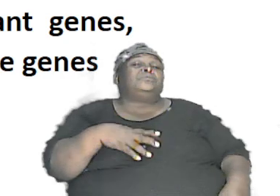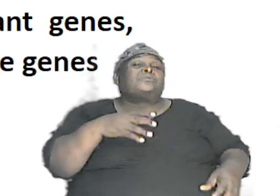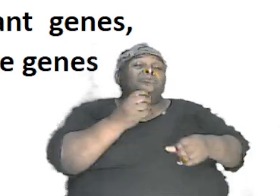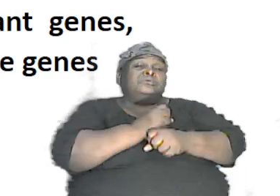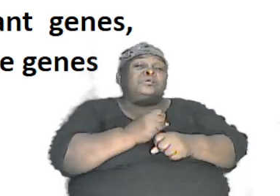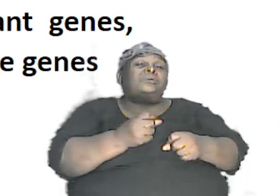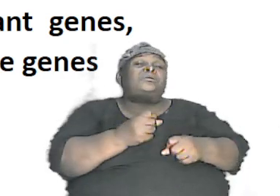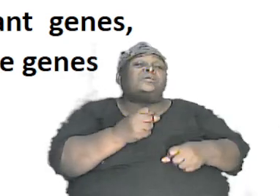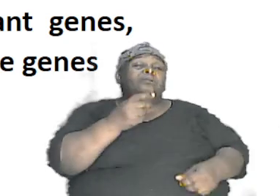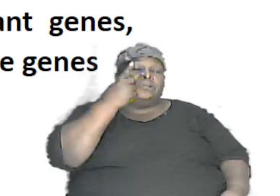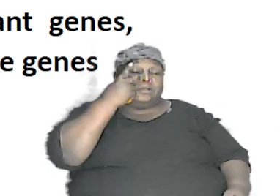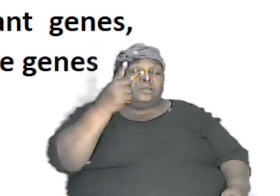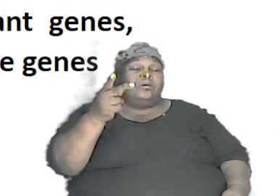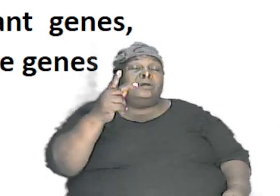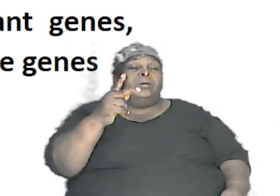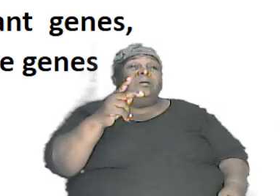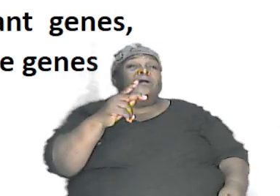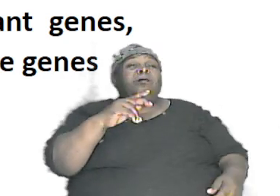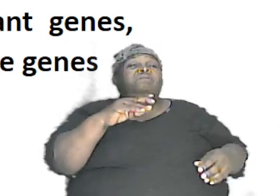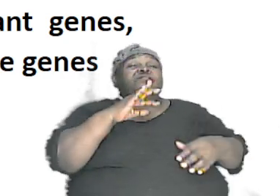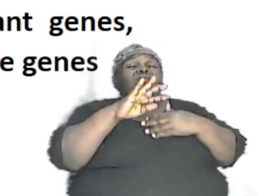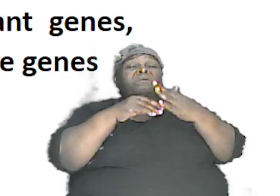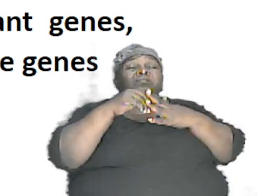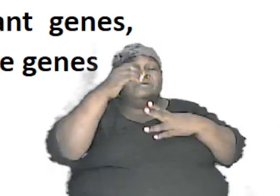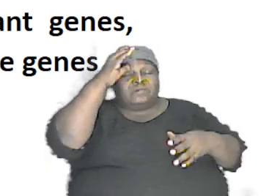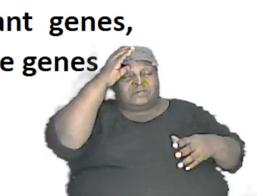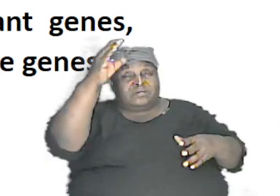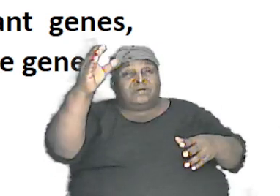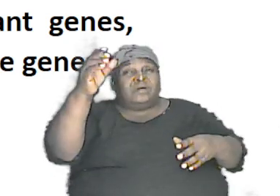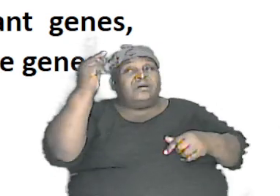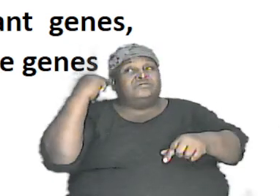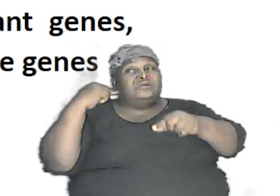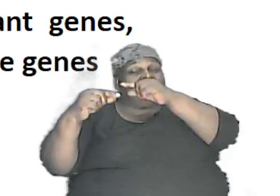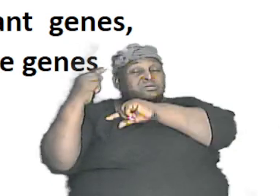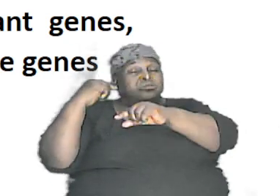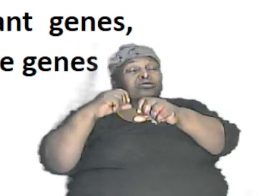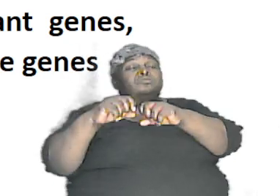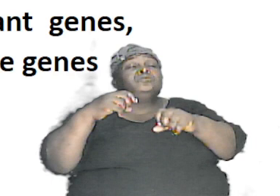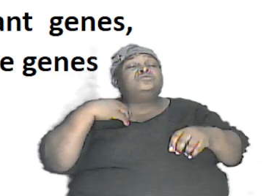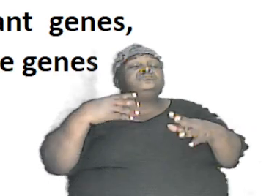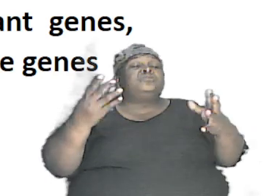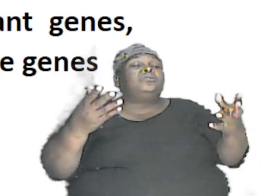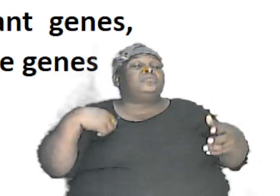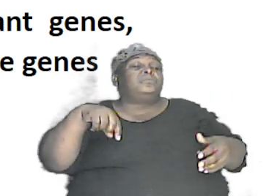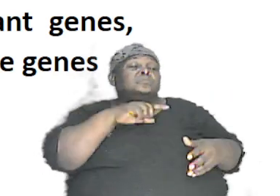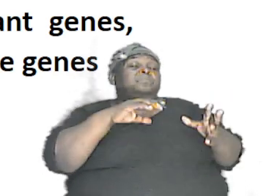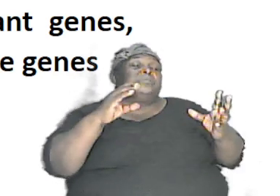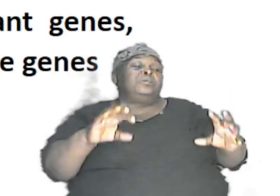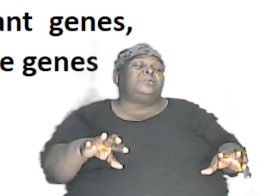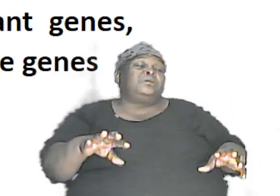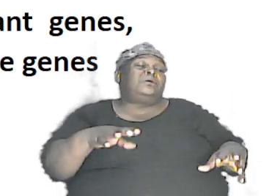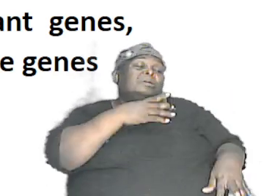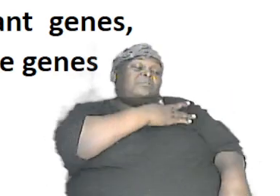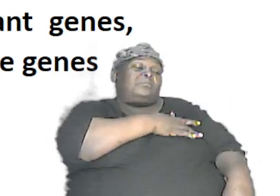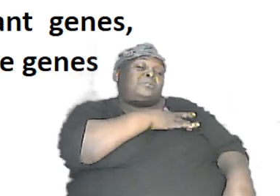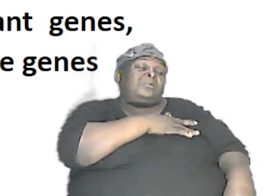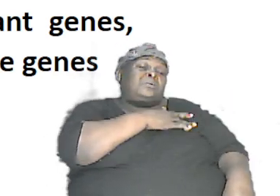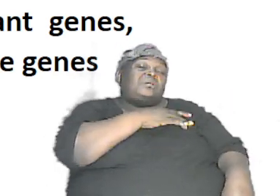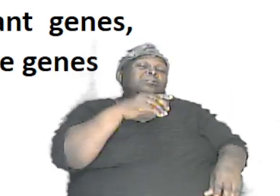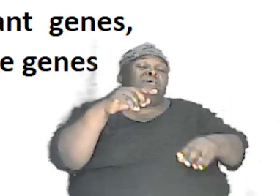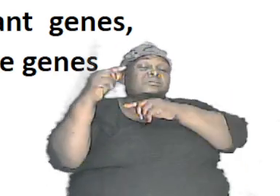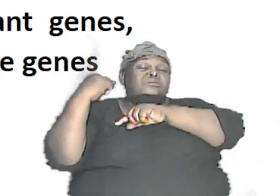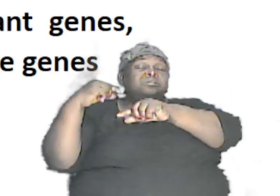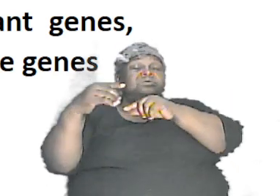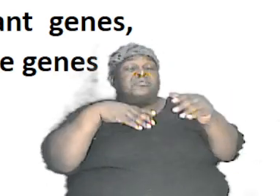at the whole concept of genetics so that we can appreciate that the genes carry the